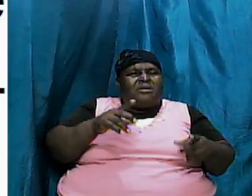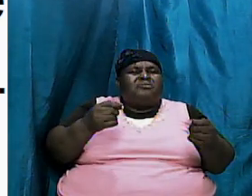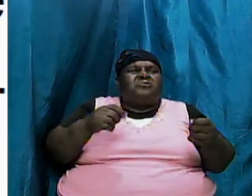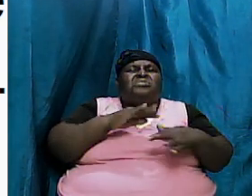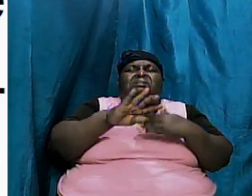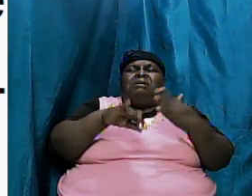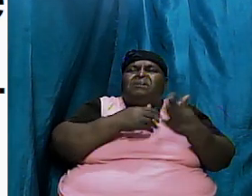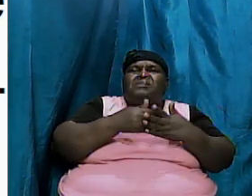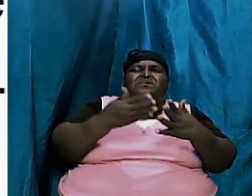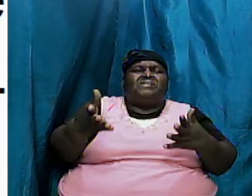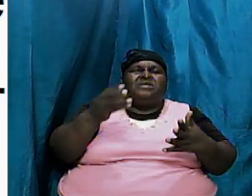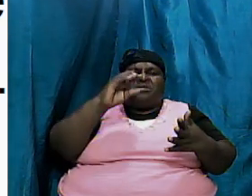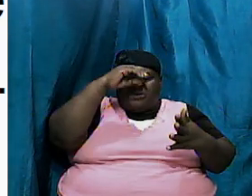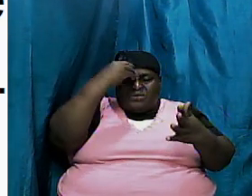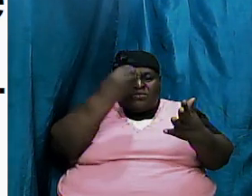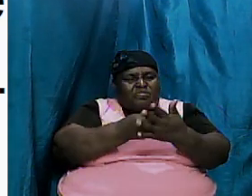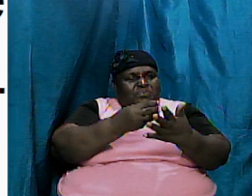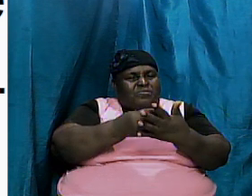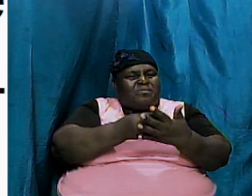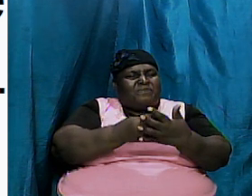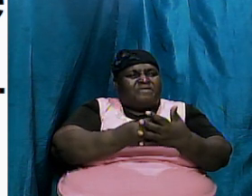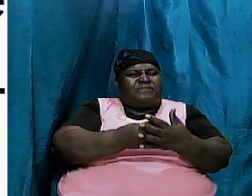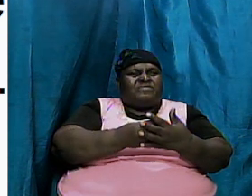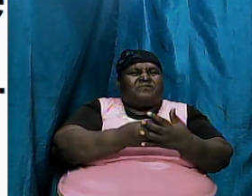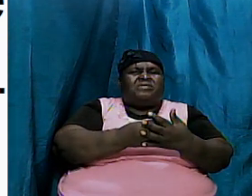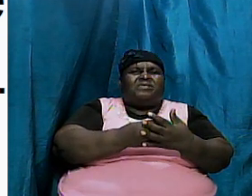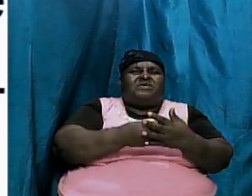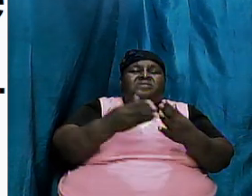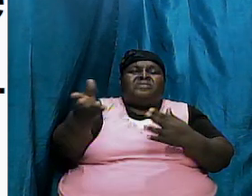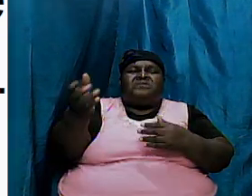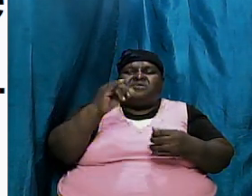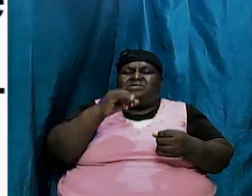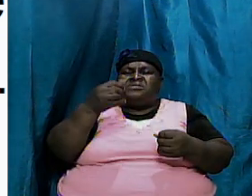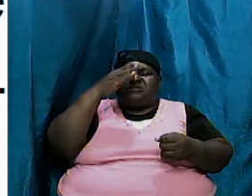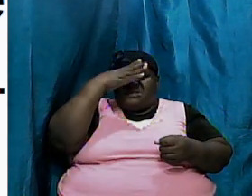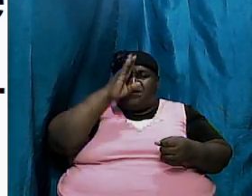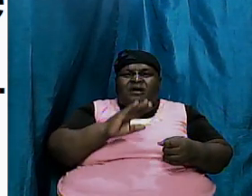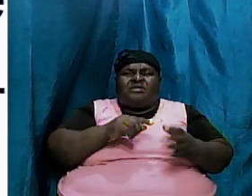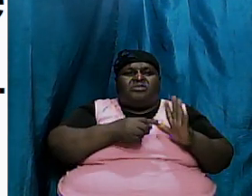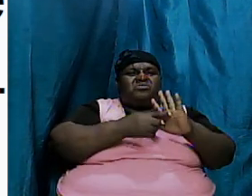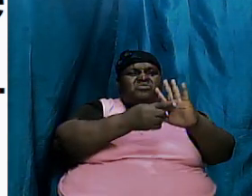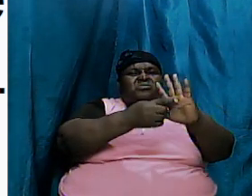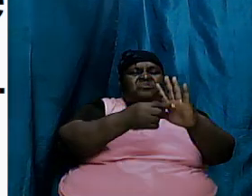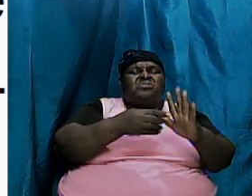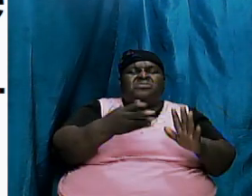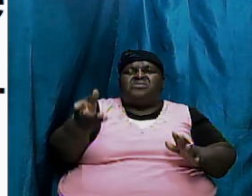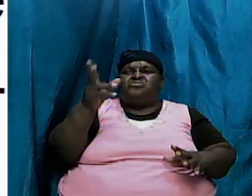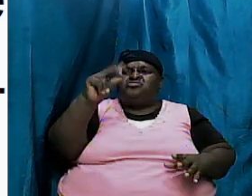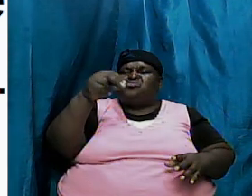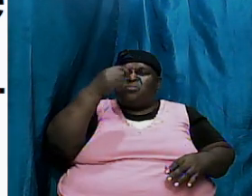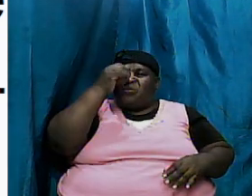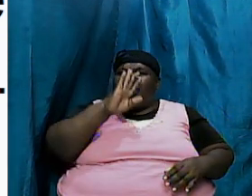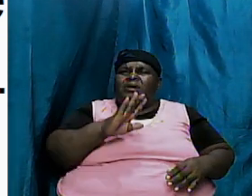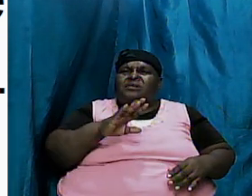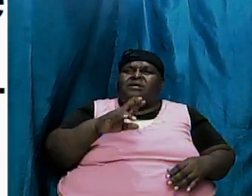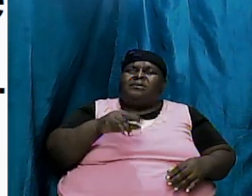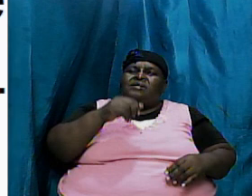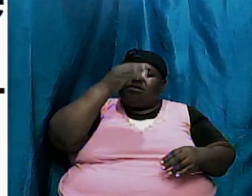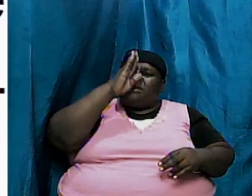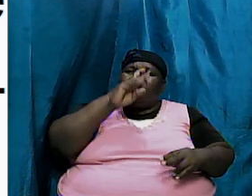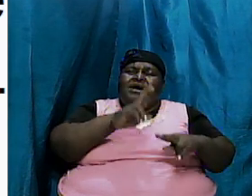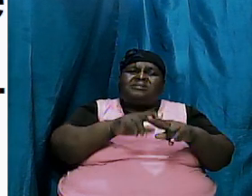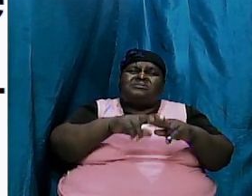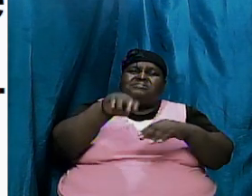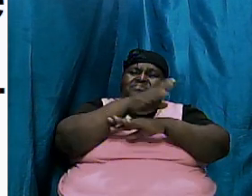to prove that there is a God or to show that there is no God God sits in the heaven